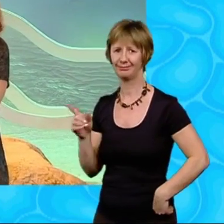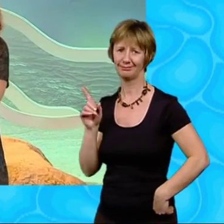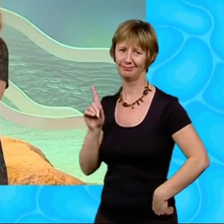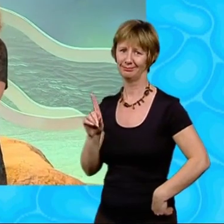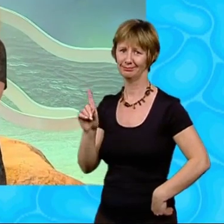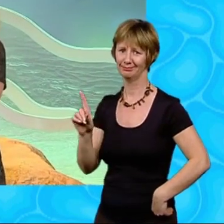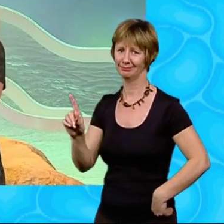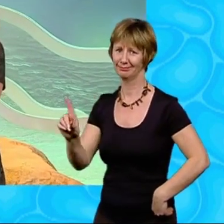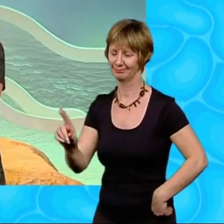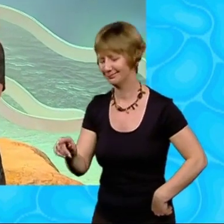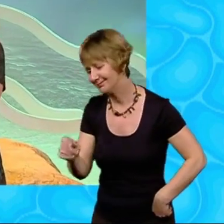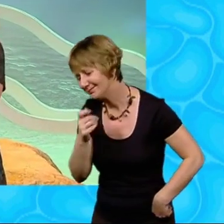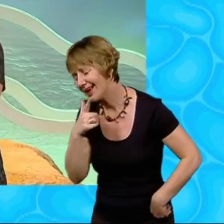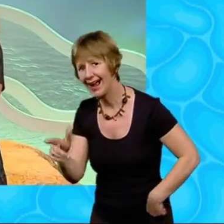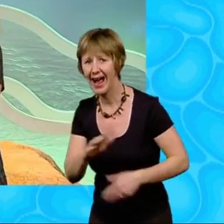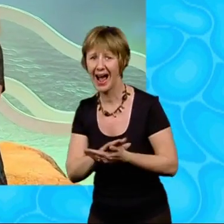Hannah before turning to Miss Porter.